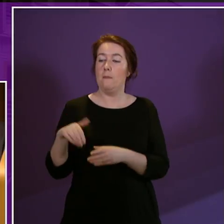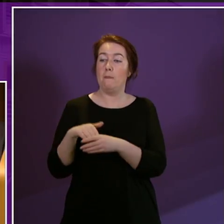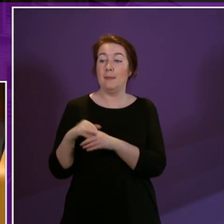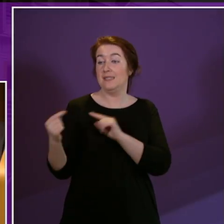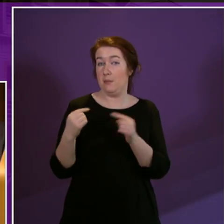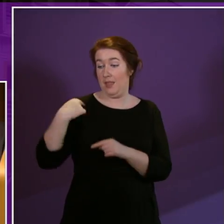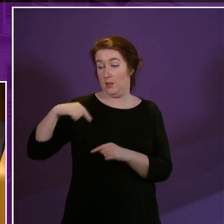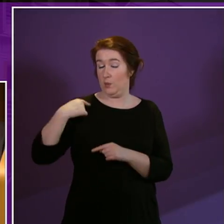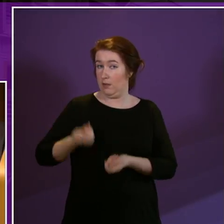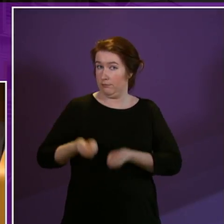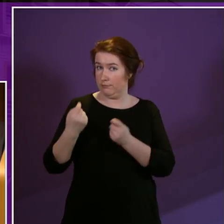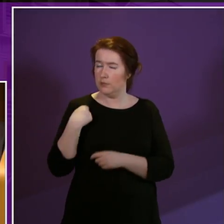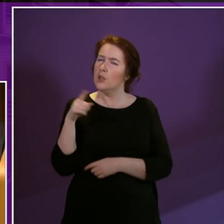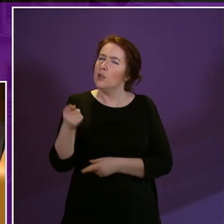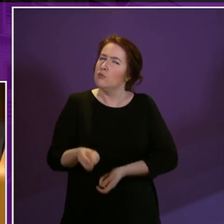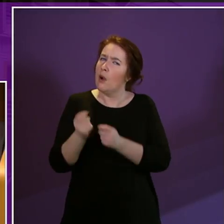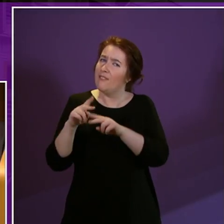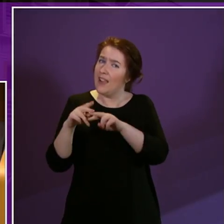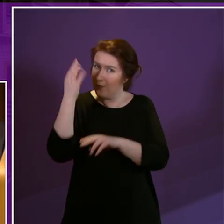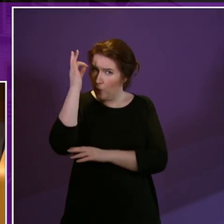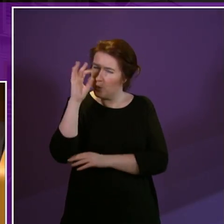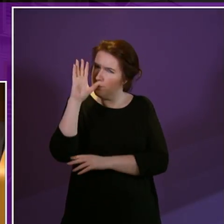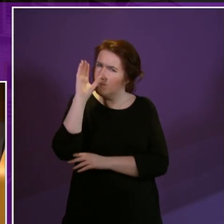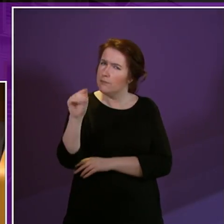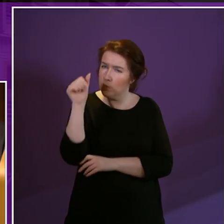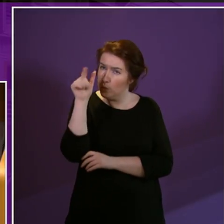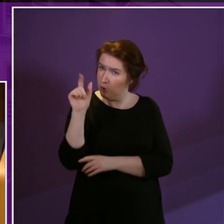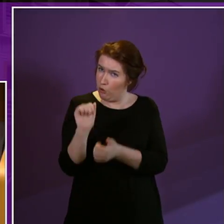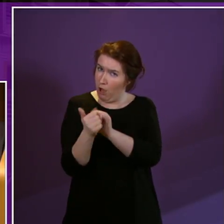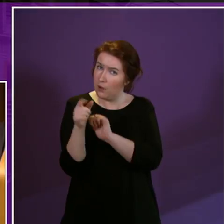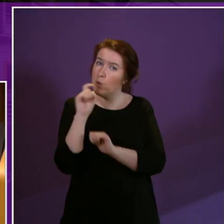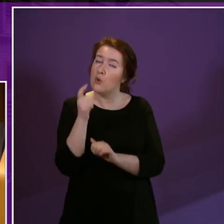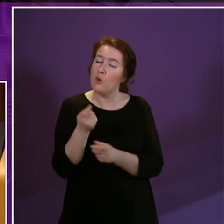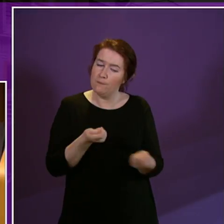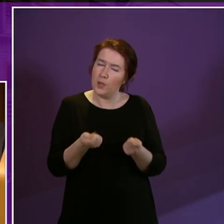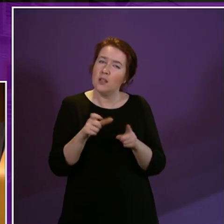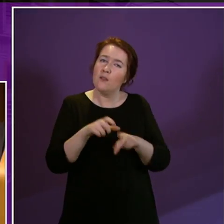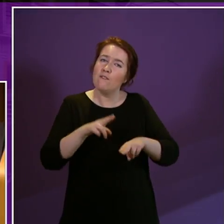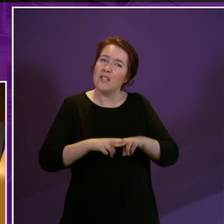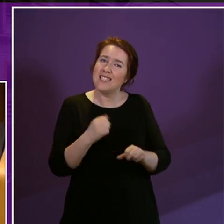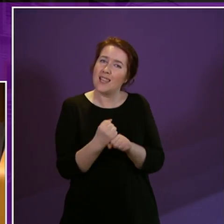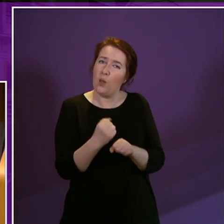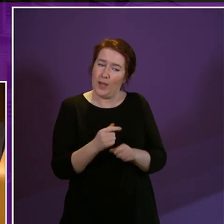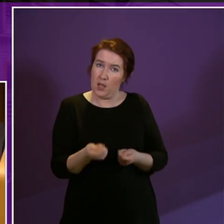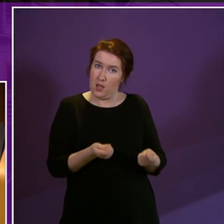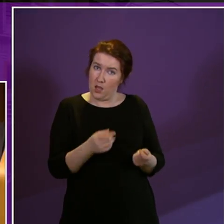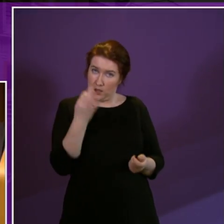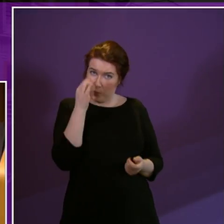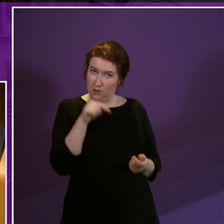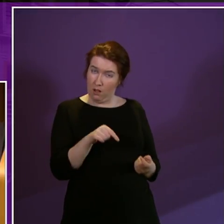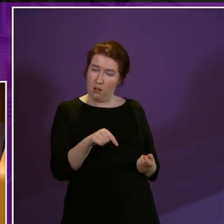week. You mentioned Fife Council are you aware that your colleagues who run the Fries and Galloway Council have